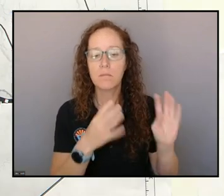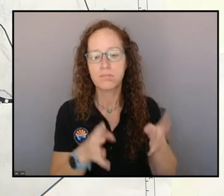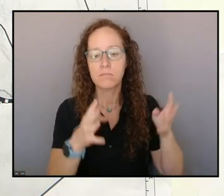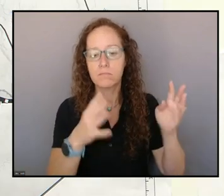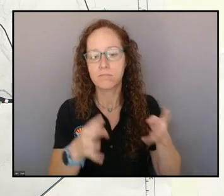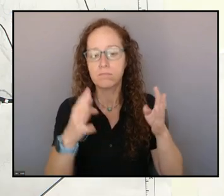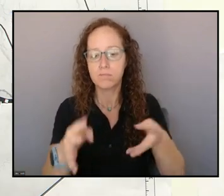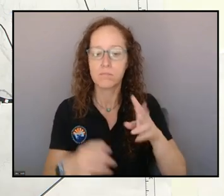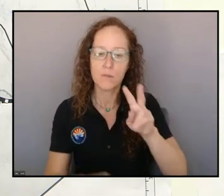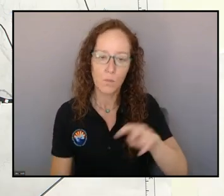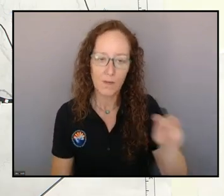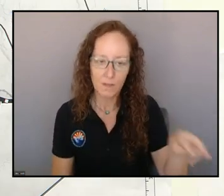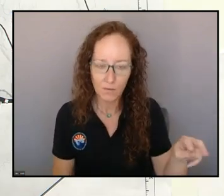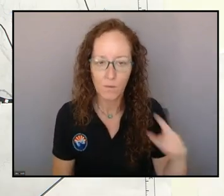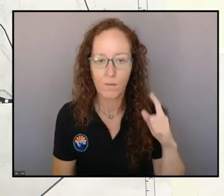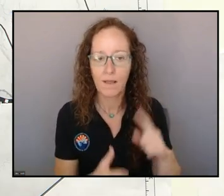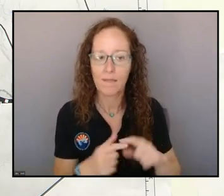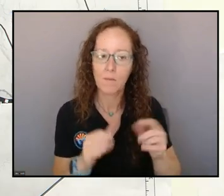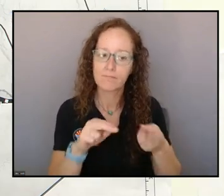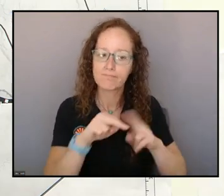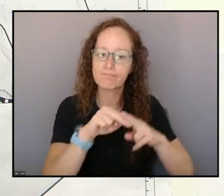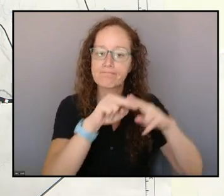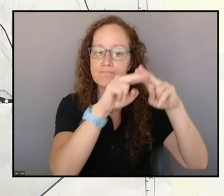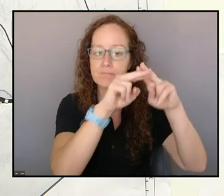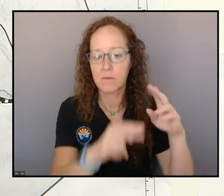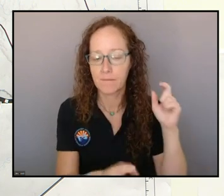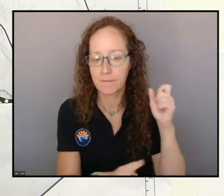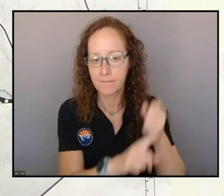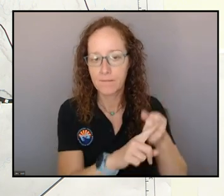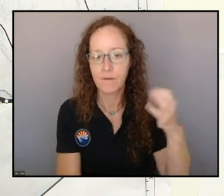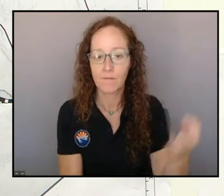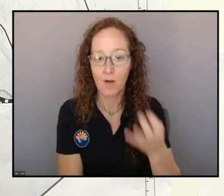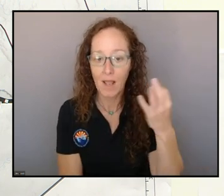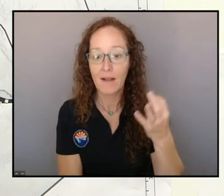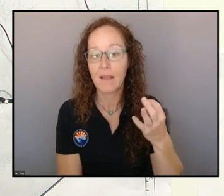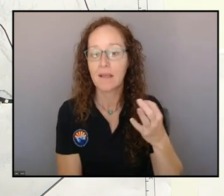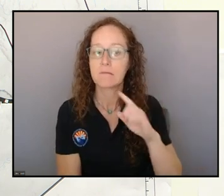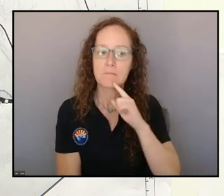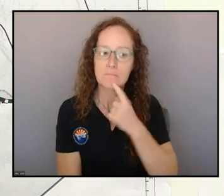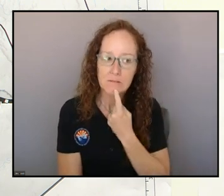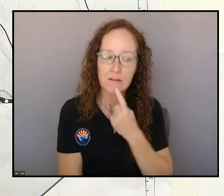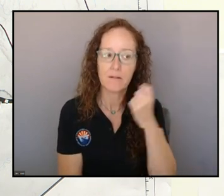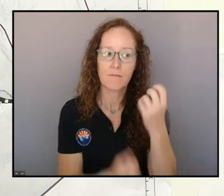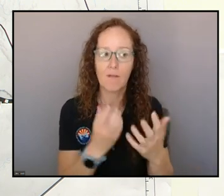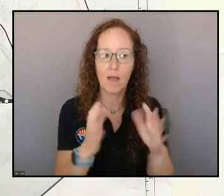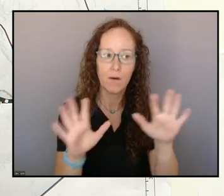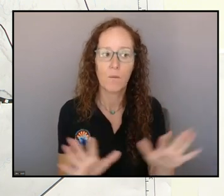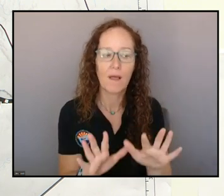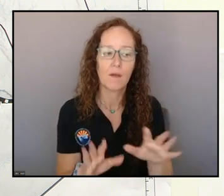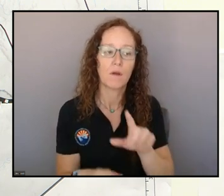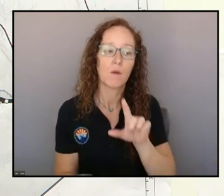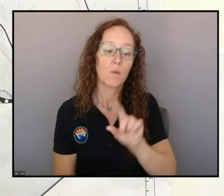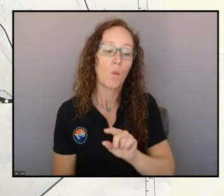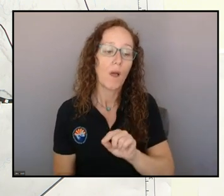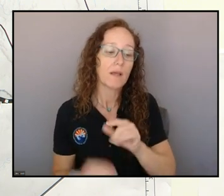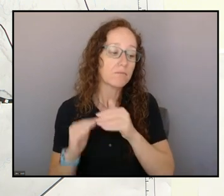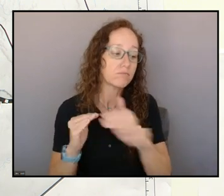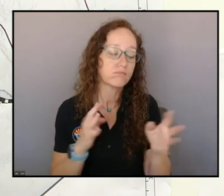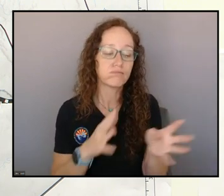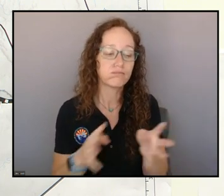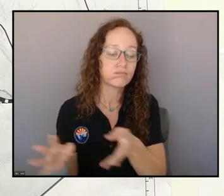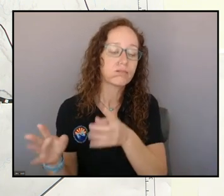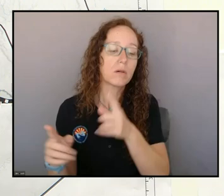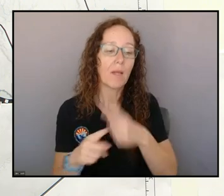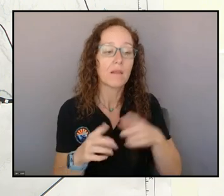get into that critical fire weather wind category, 20 gusts 30. So, 20 gusts 30 combined with those single-digit relative